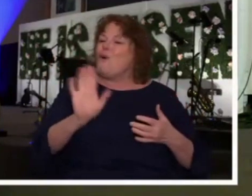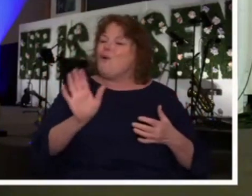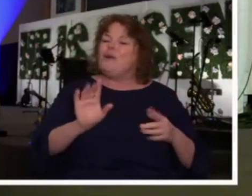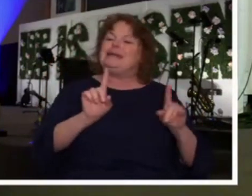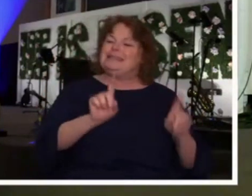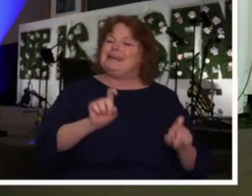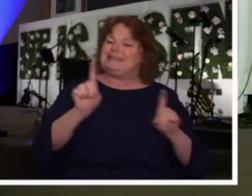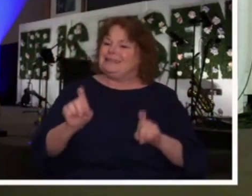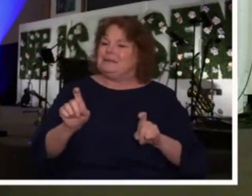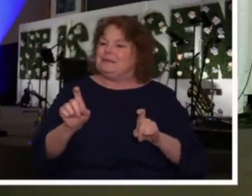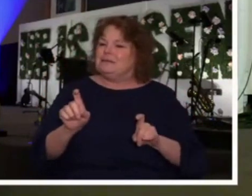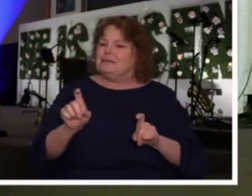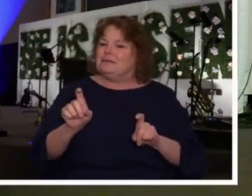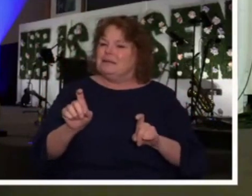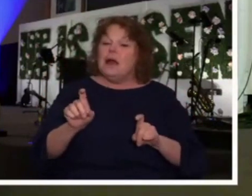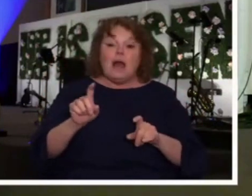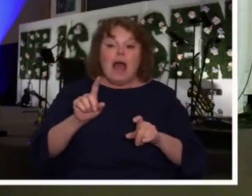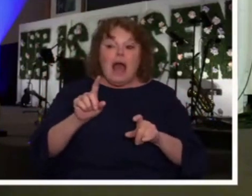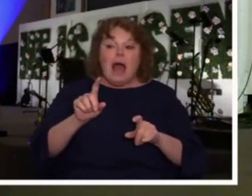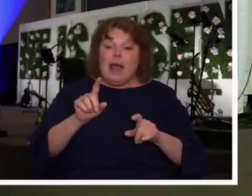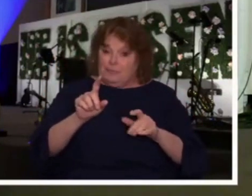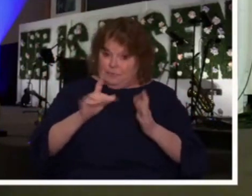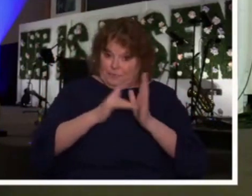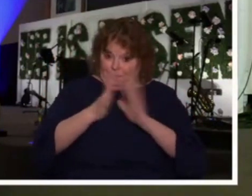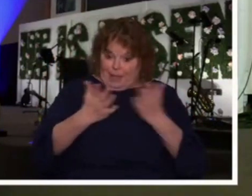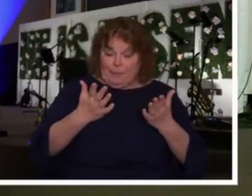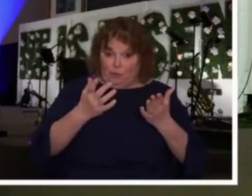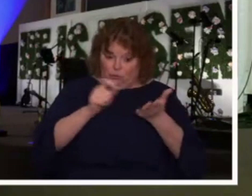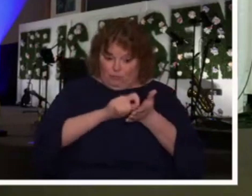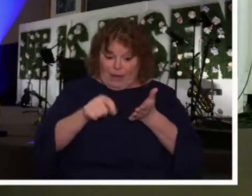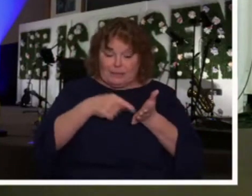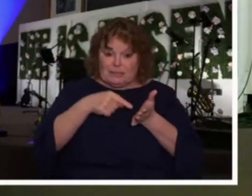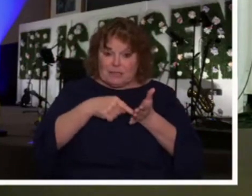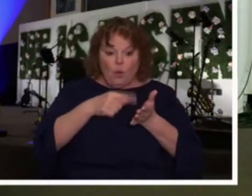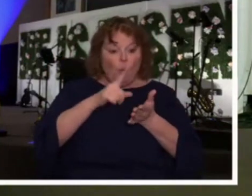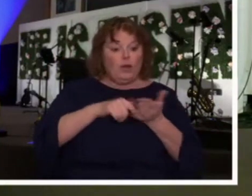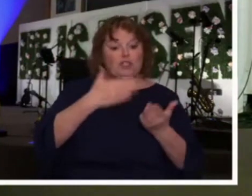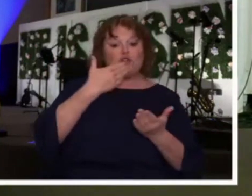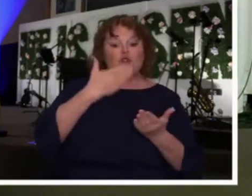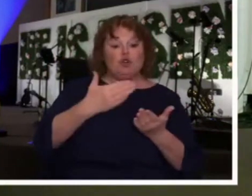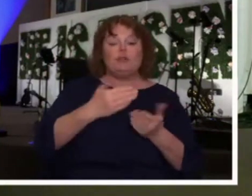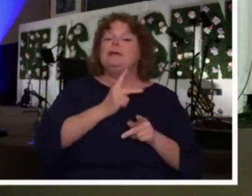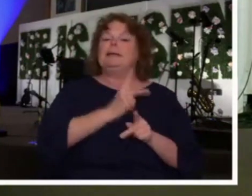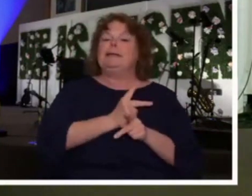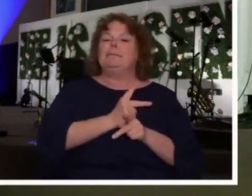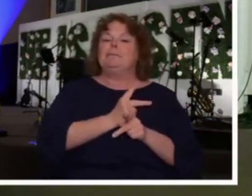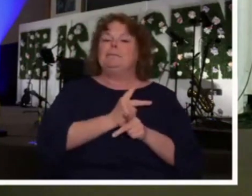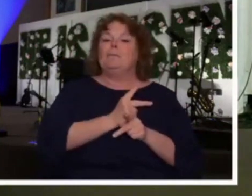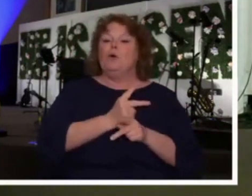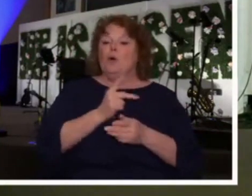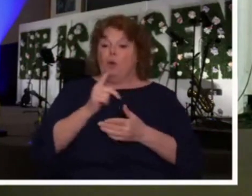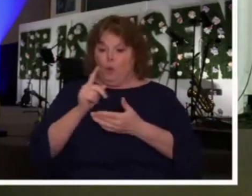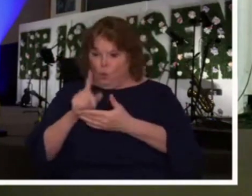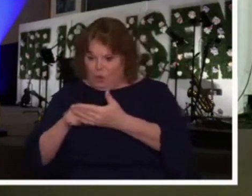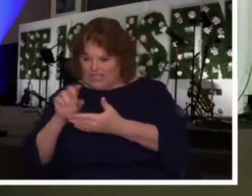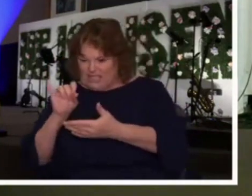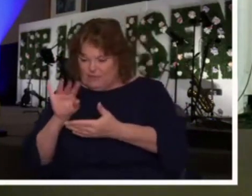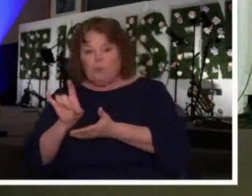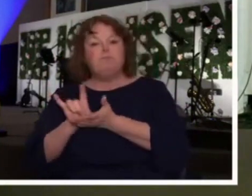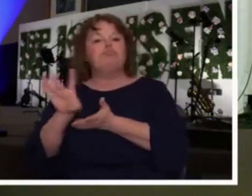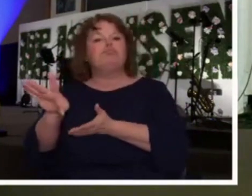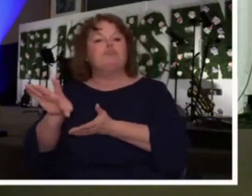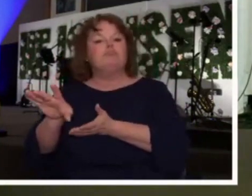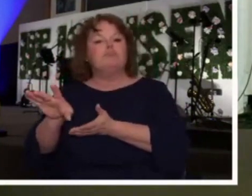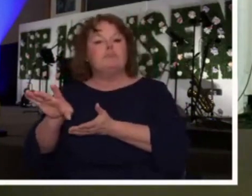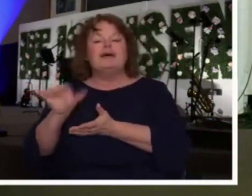do, the Scripture says, hold on to what is good. It is more valuable to test and avoid the evil and hang on to what is good than to dismiss